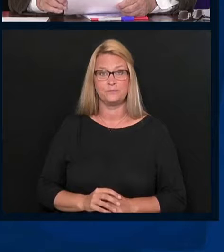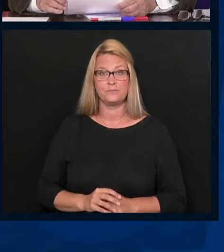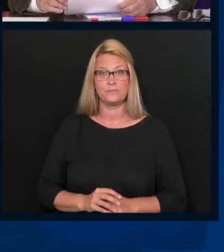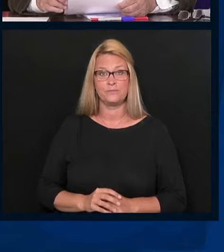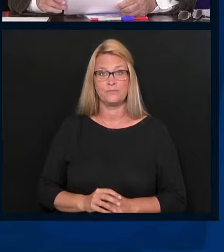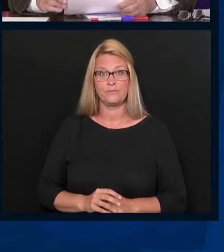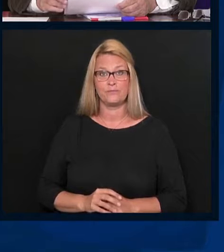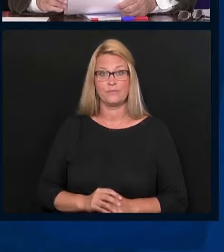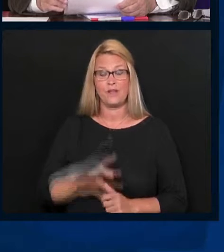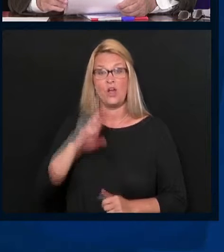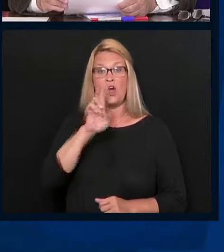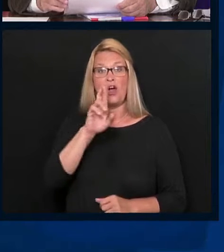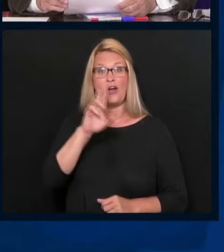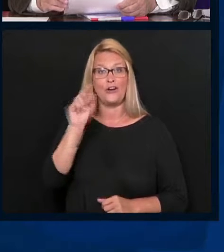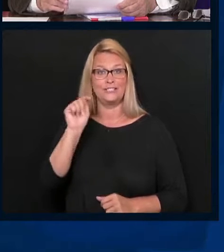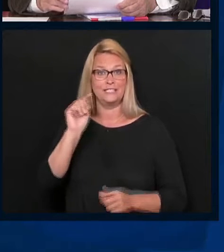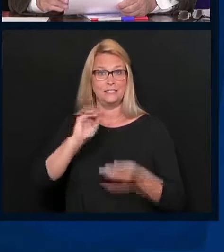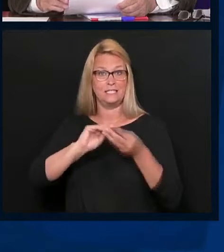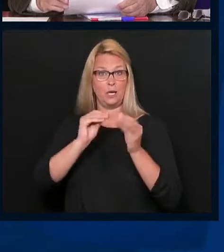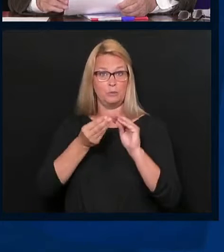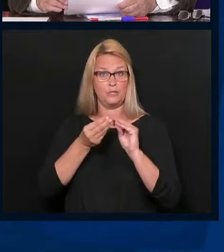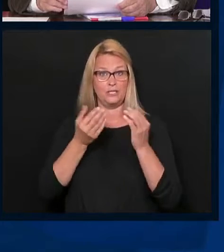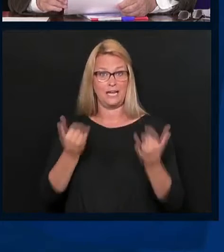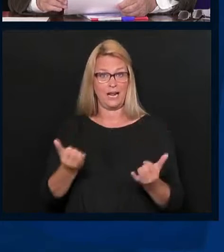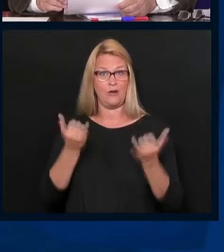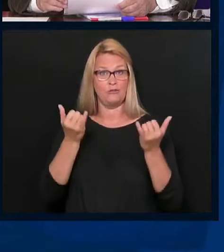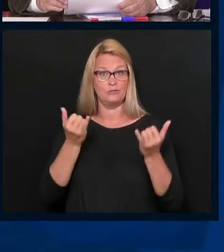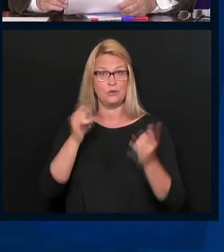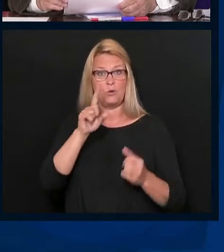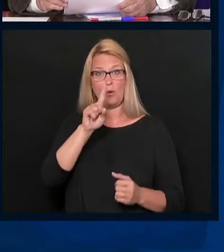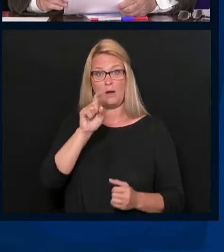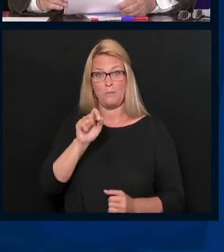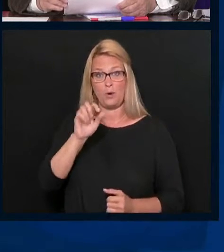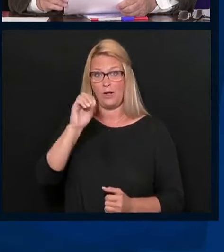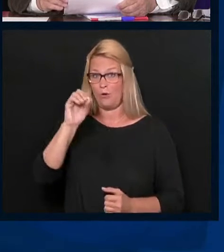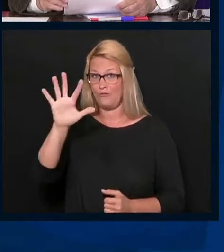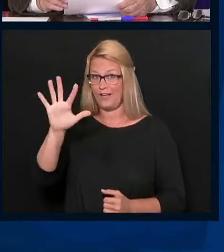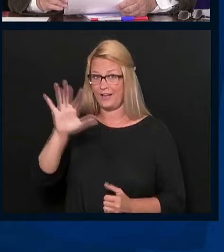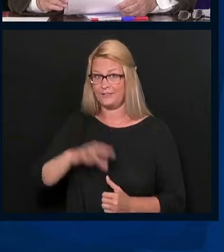reproduction number is at 1.05,